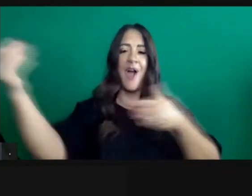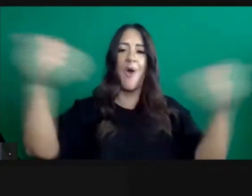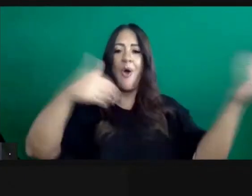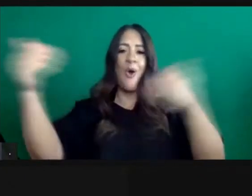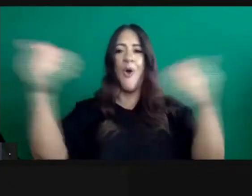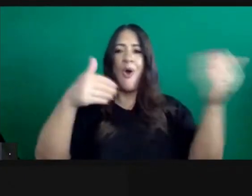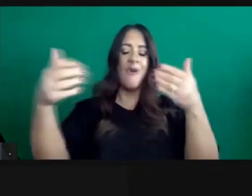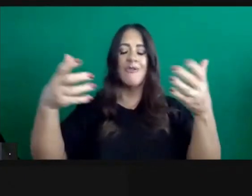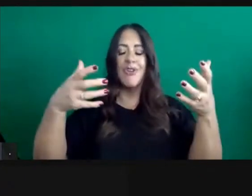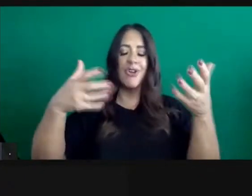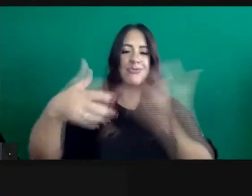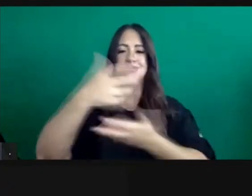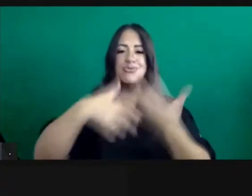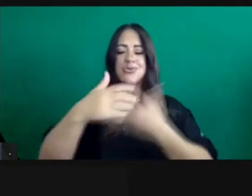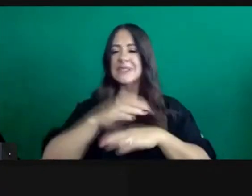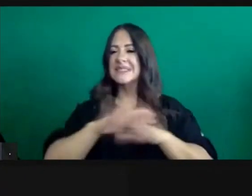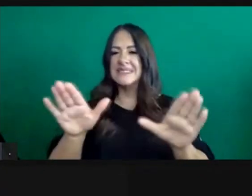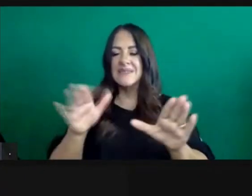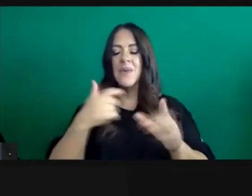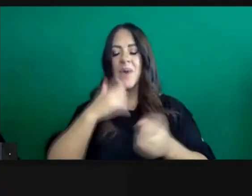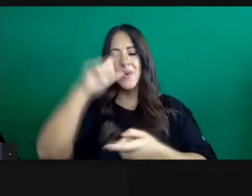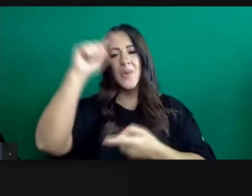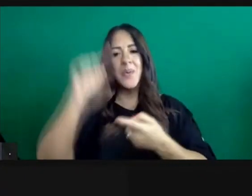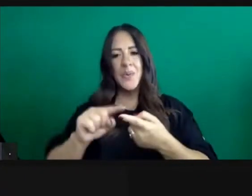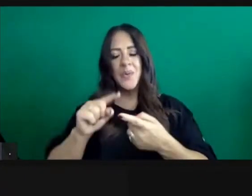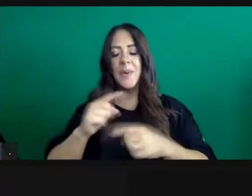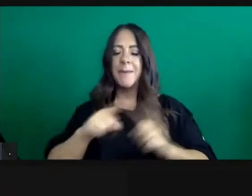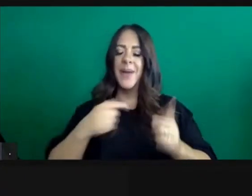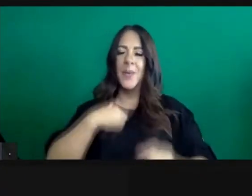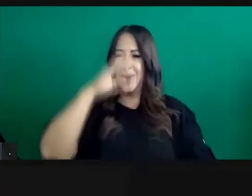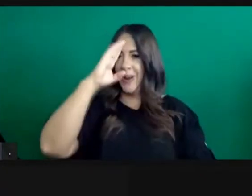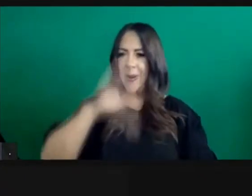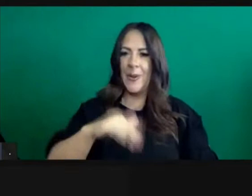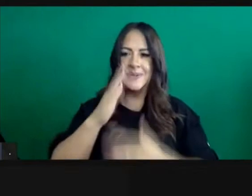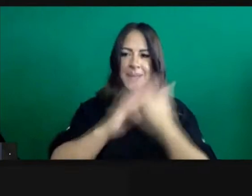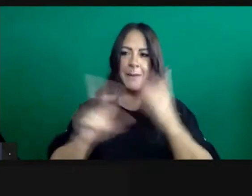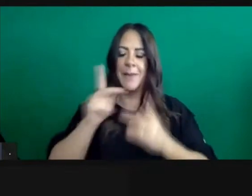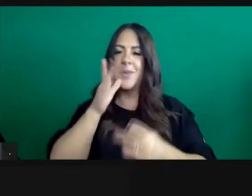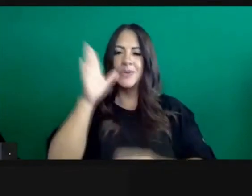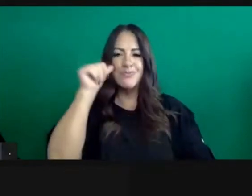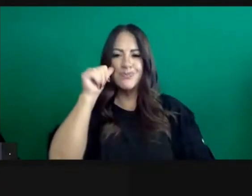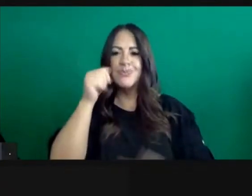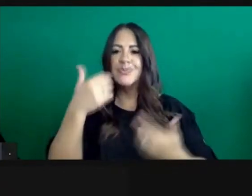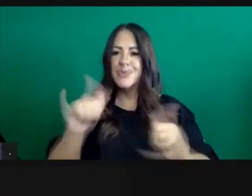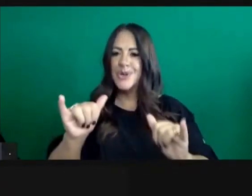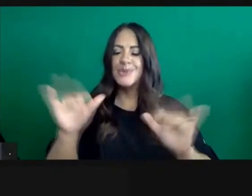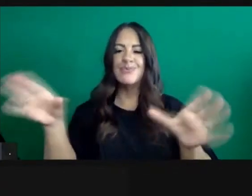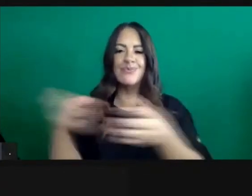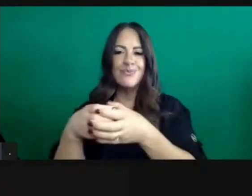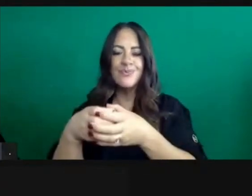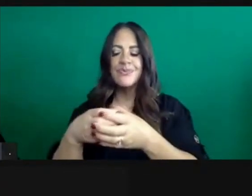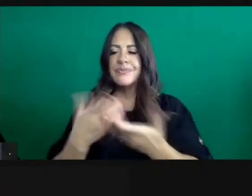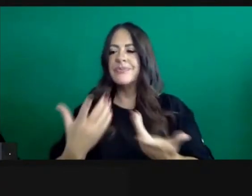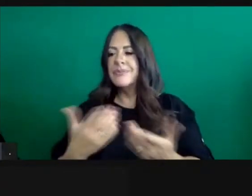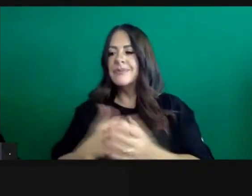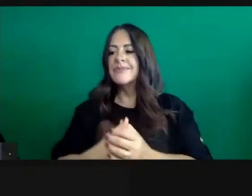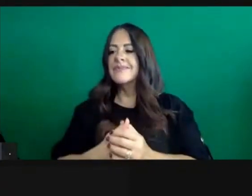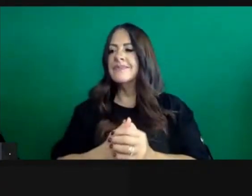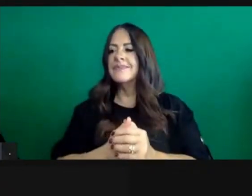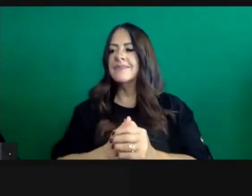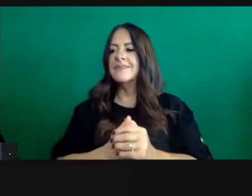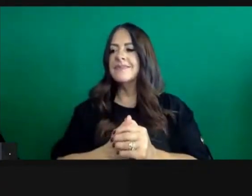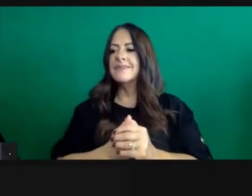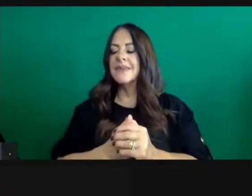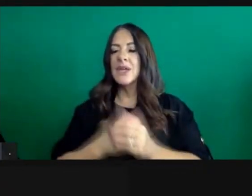bring down this spread. But we know and expect that some of that will happen. And it is both. It's people who are